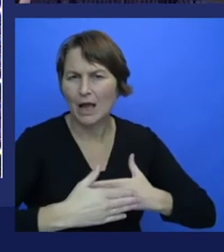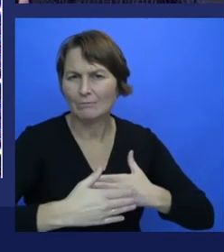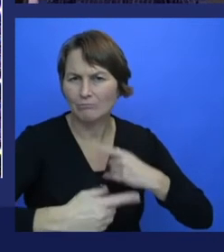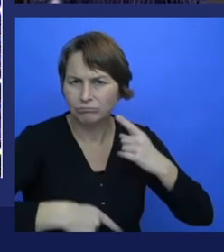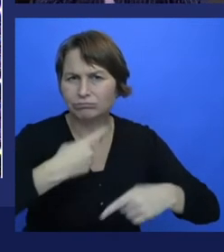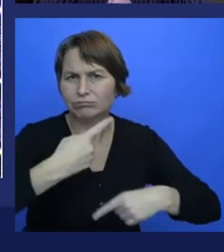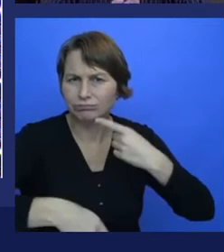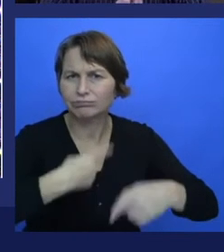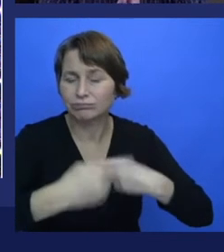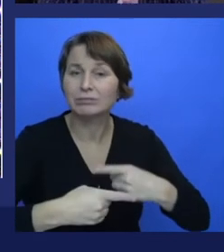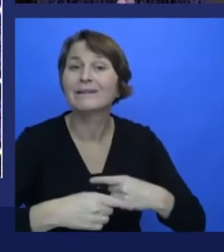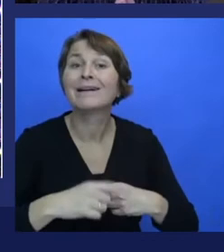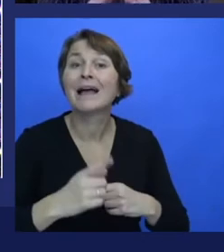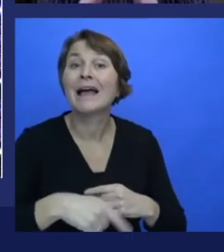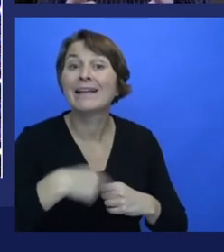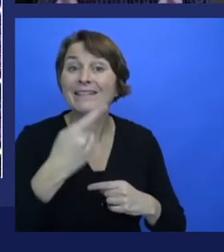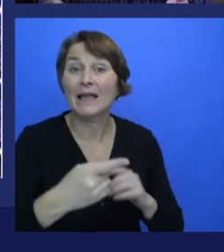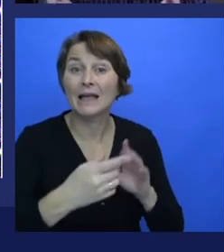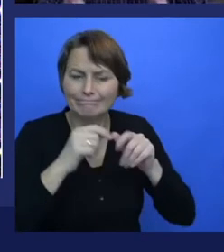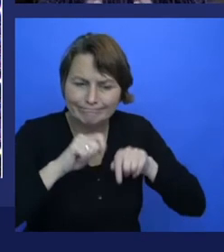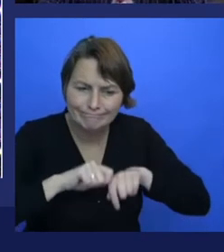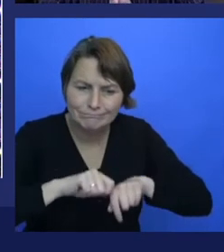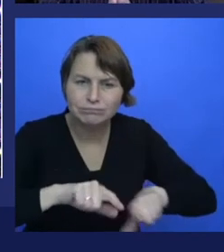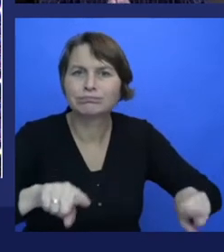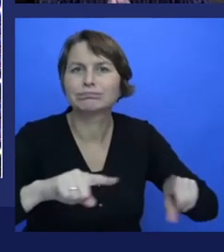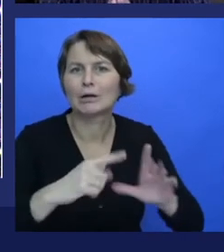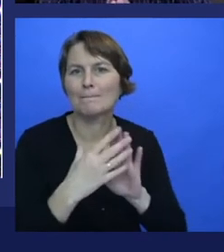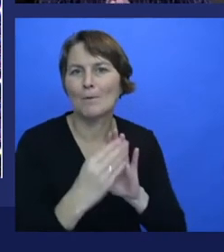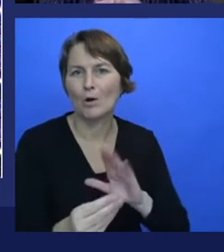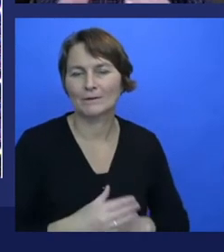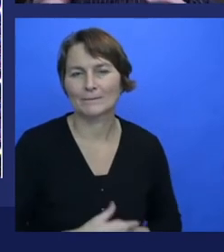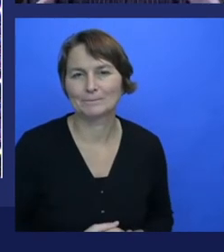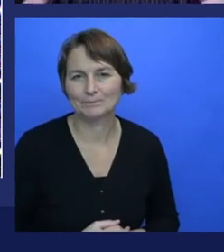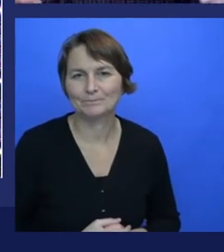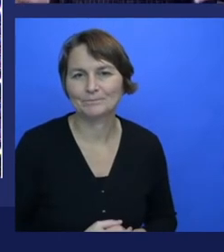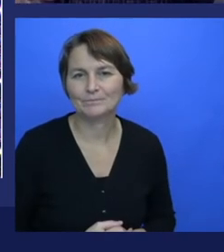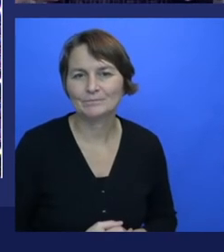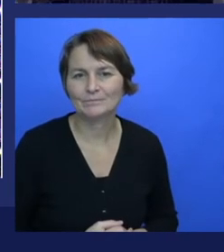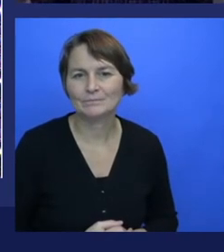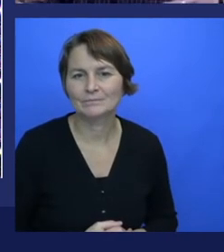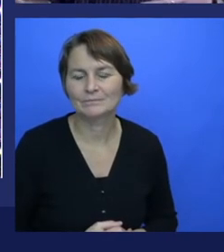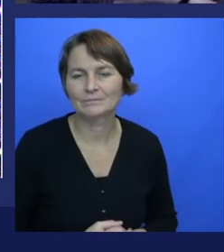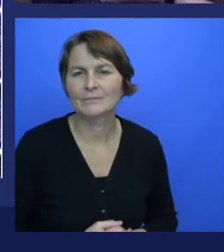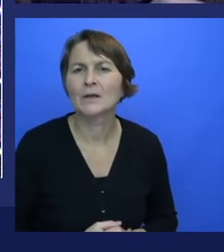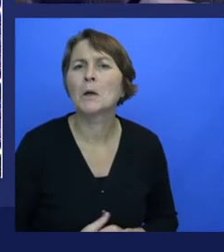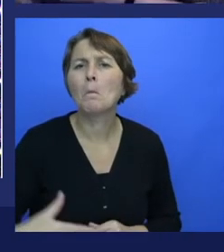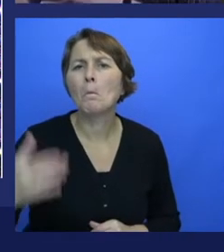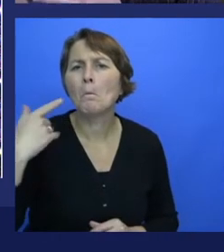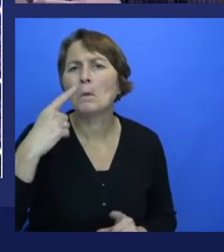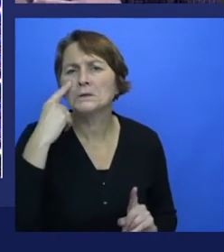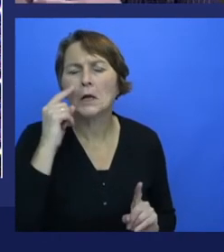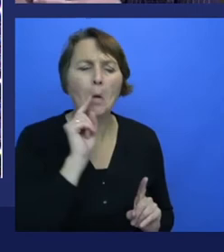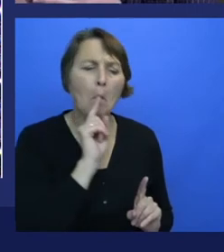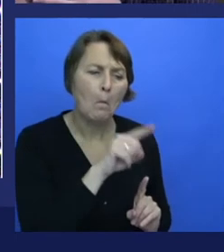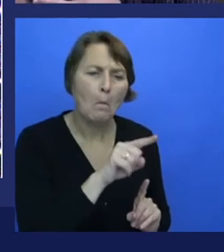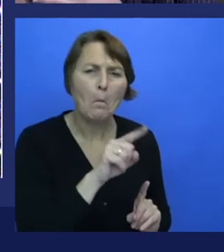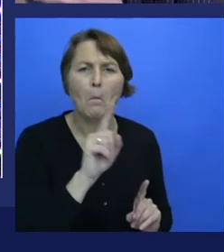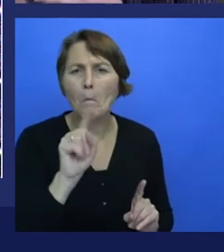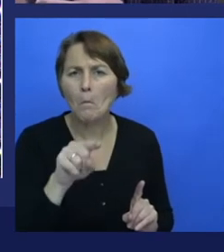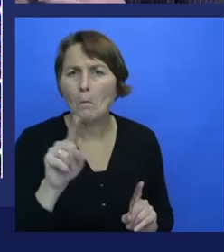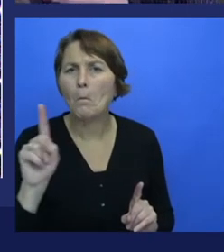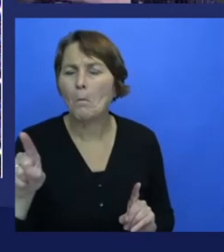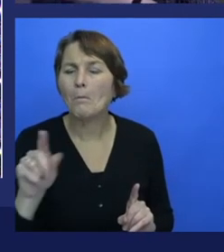and then execute on their models. And there's only been a few occasions where we've seen major artificial intelligence events occurring